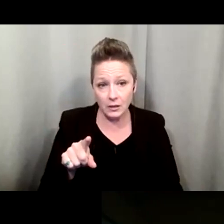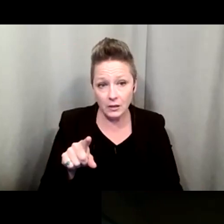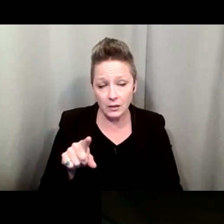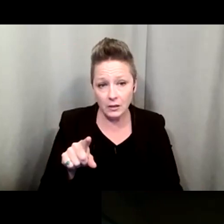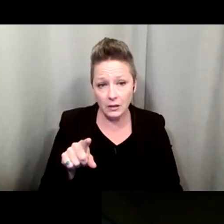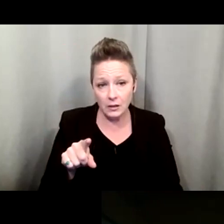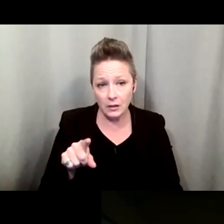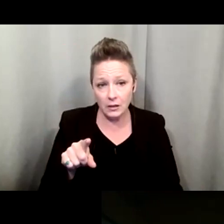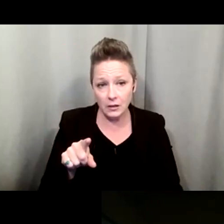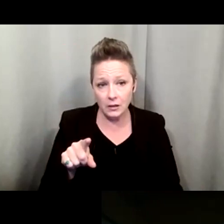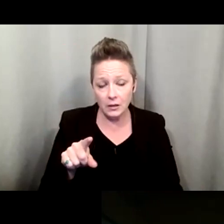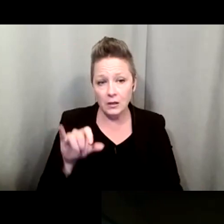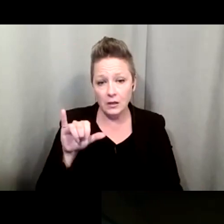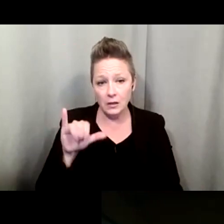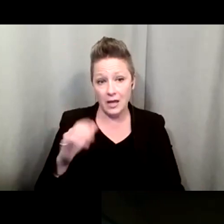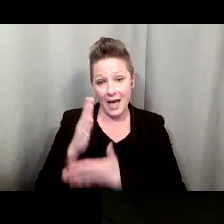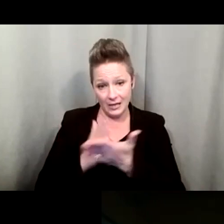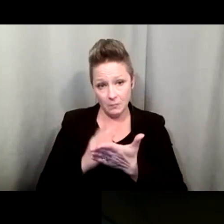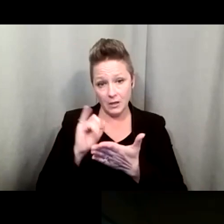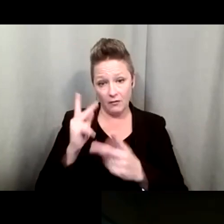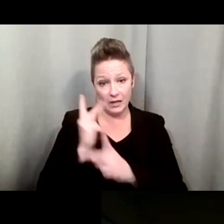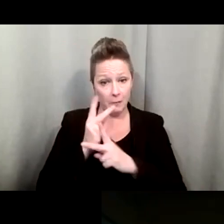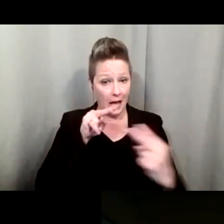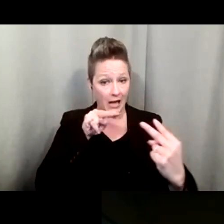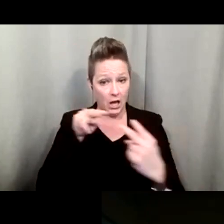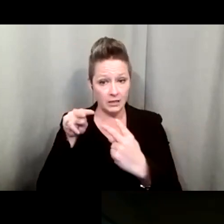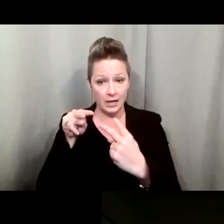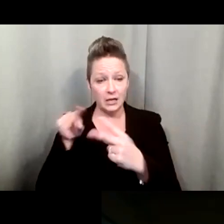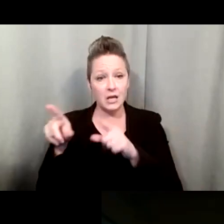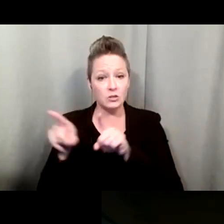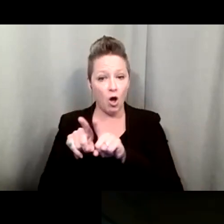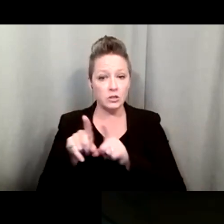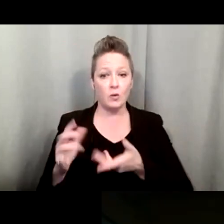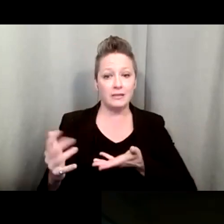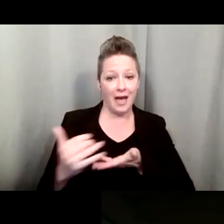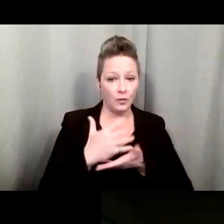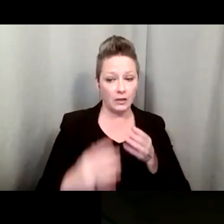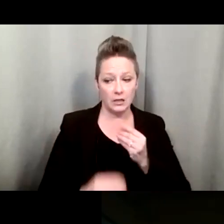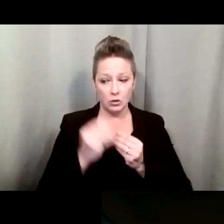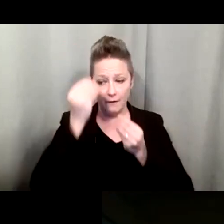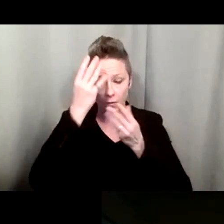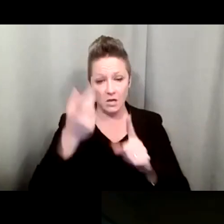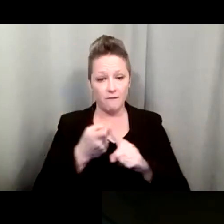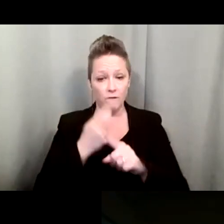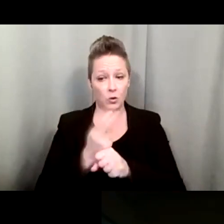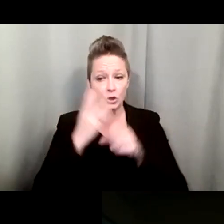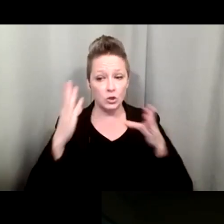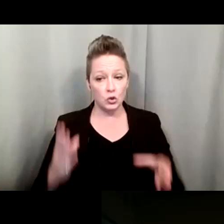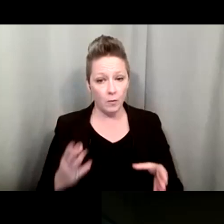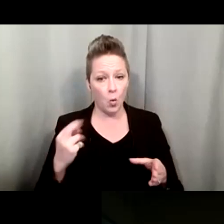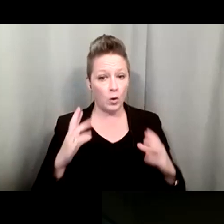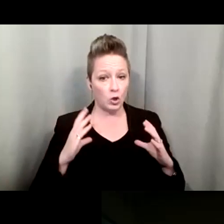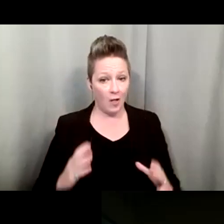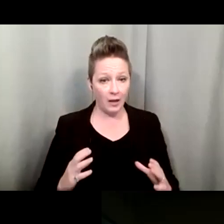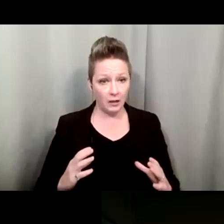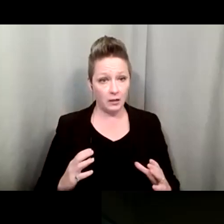the aspect of keeping eye contact is also gathering additional information from your consumer or your client.